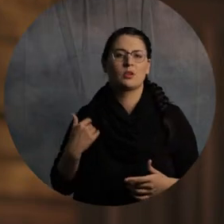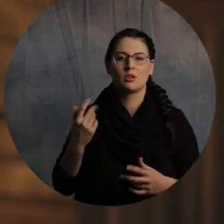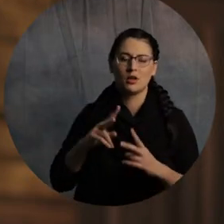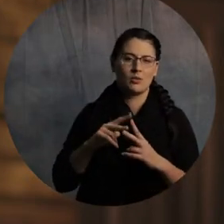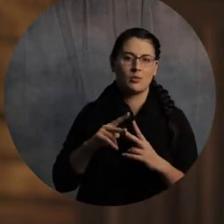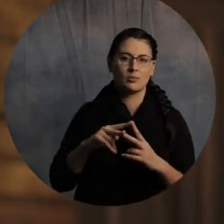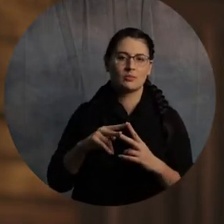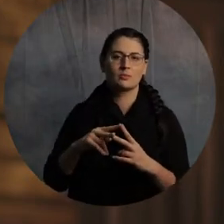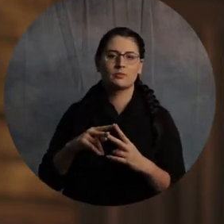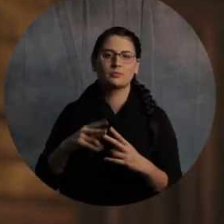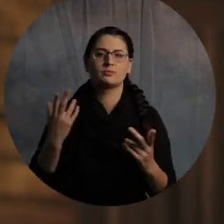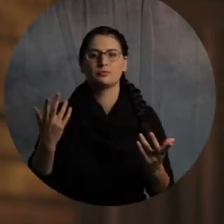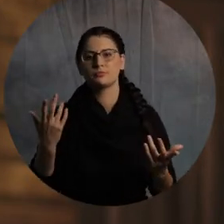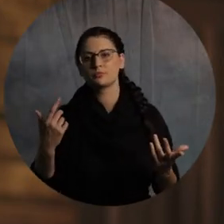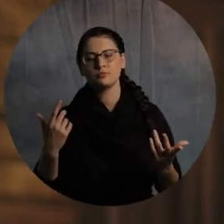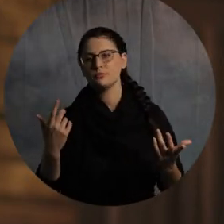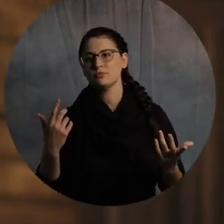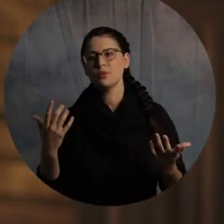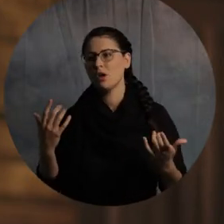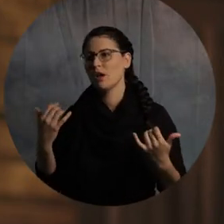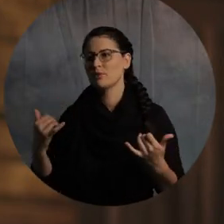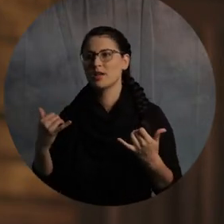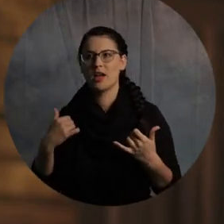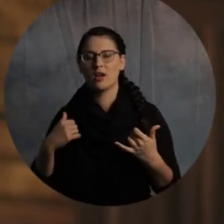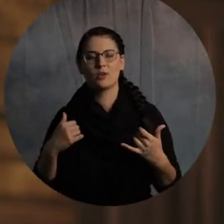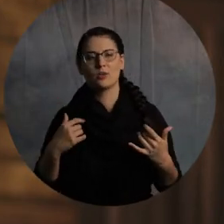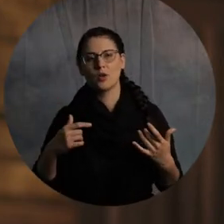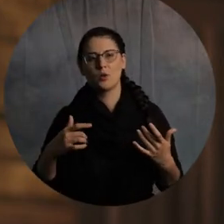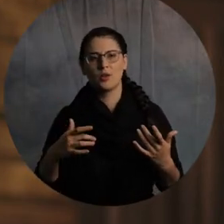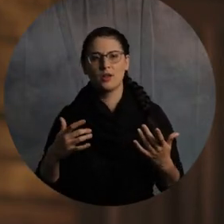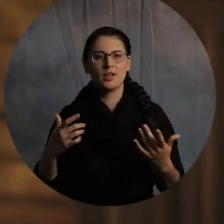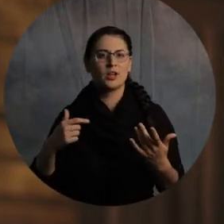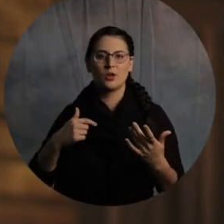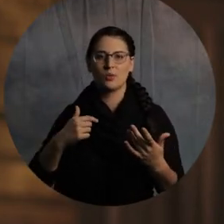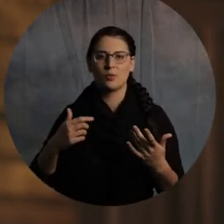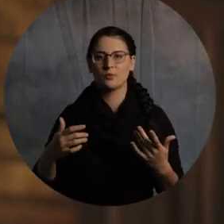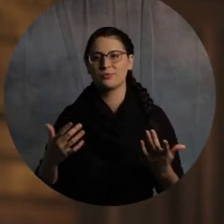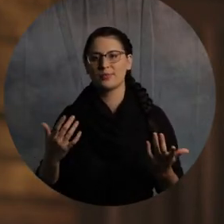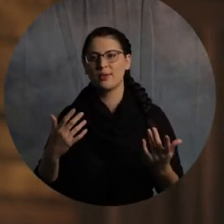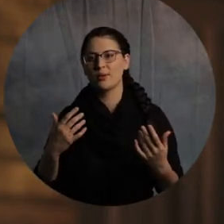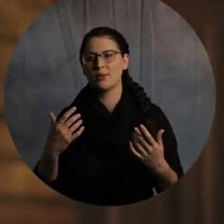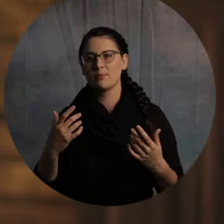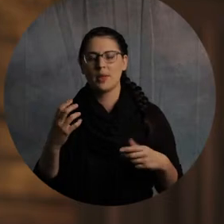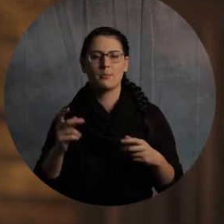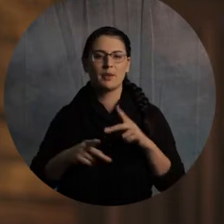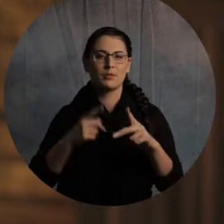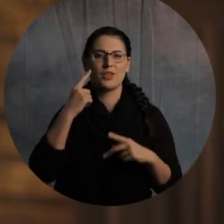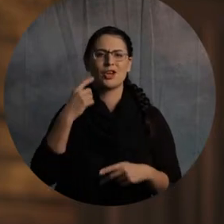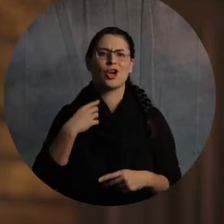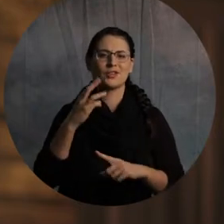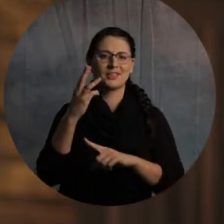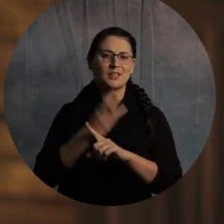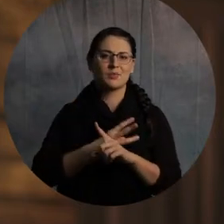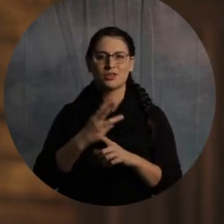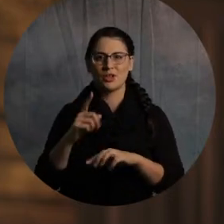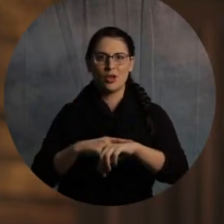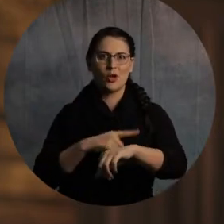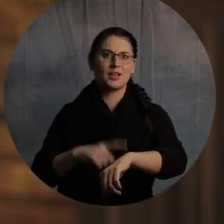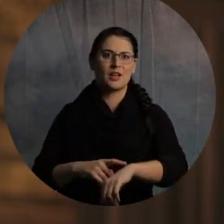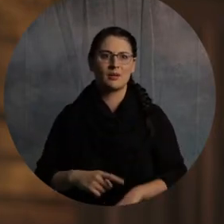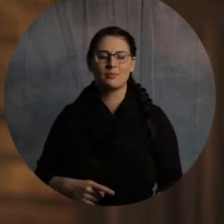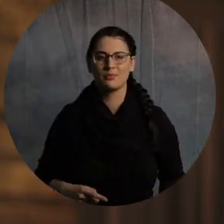And, you we live in this incredibly immature age where we think, you six months is a long time. Man, I I've been, I've been, I've been on this job for six months.